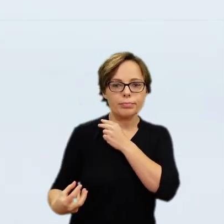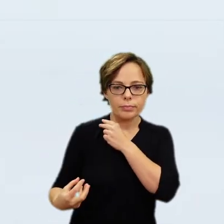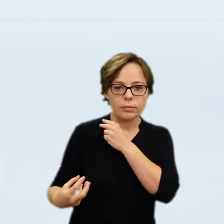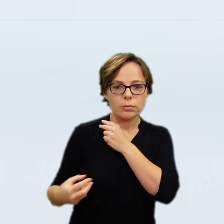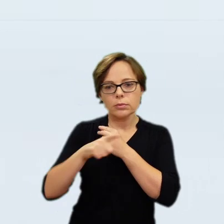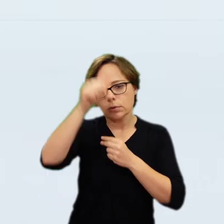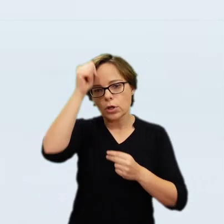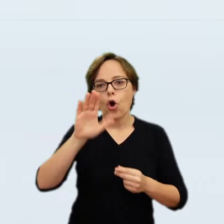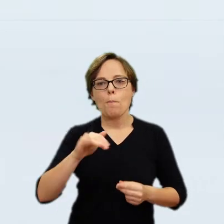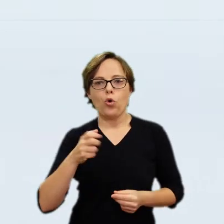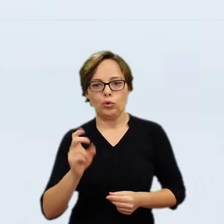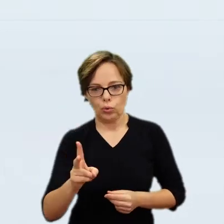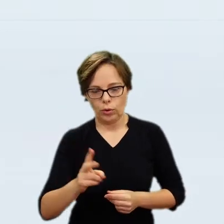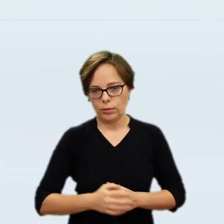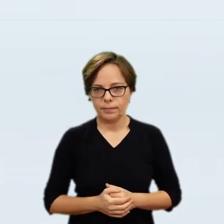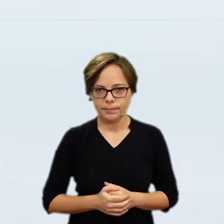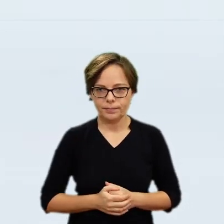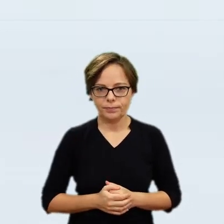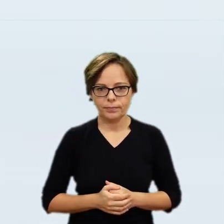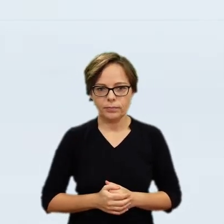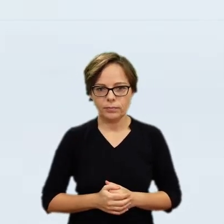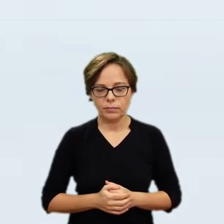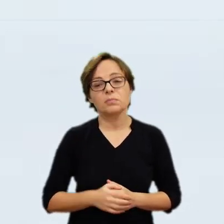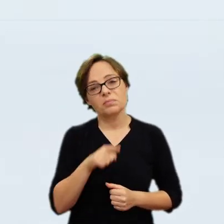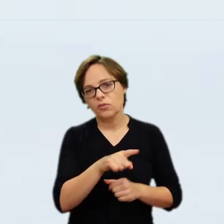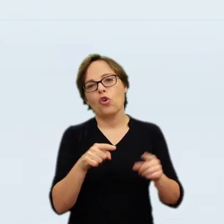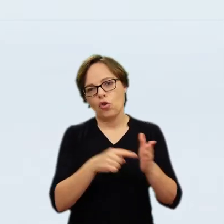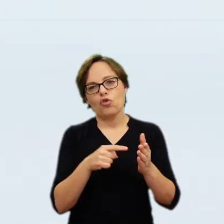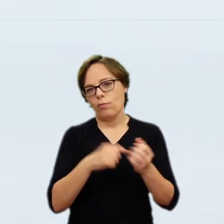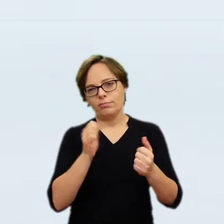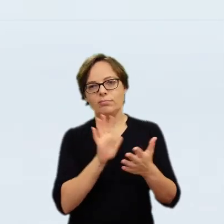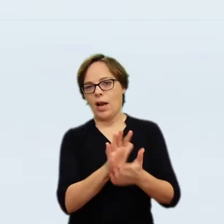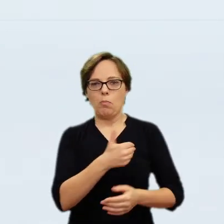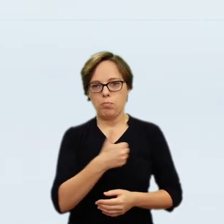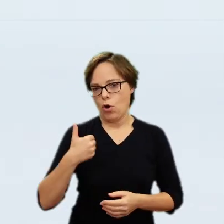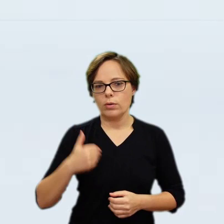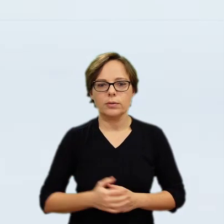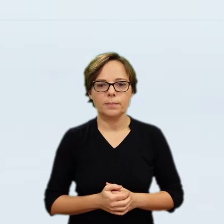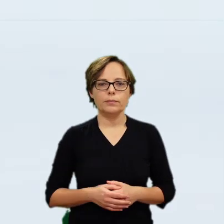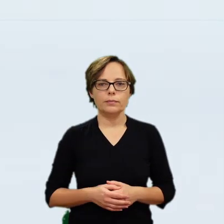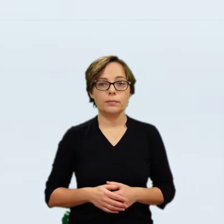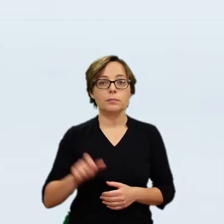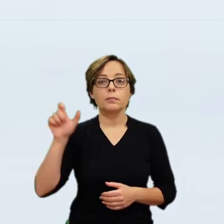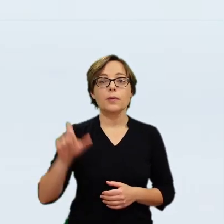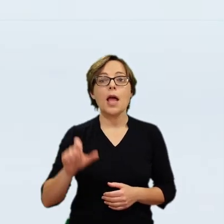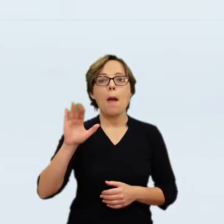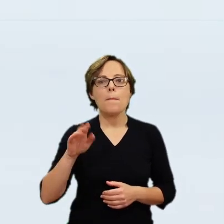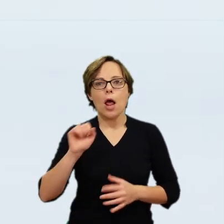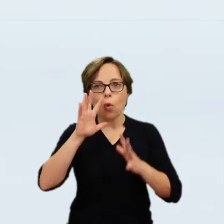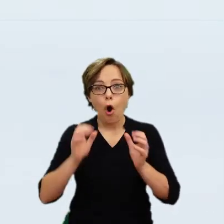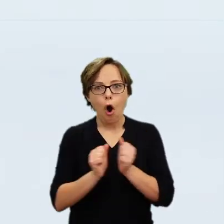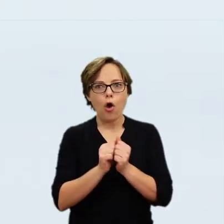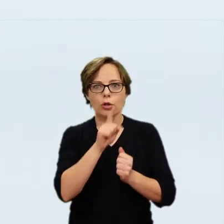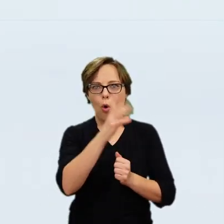other images in print, of Polish cavalry. It is very likely that actually della Bella and Rembrandt knew each other and of course the link